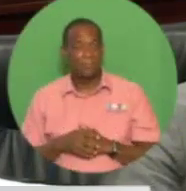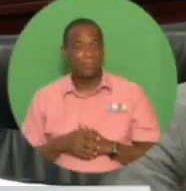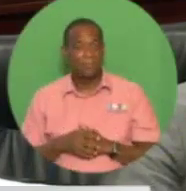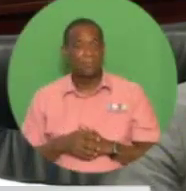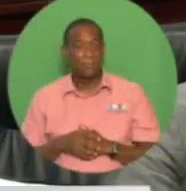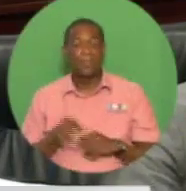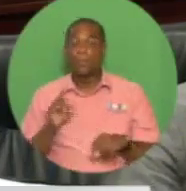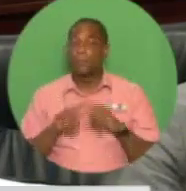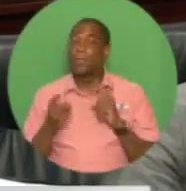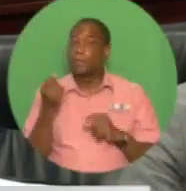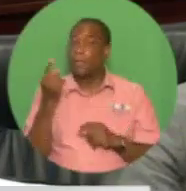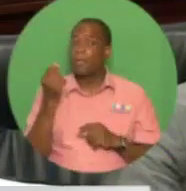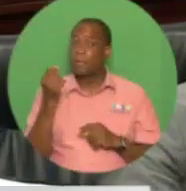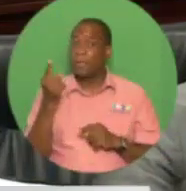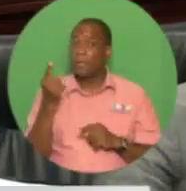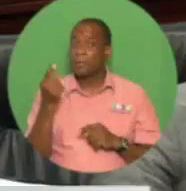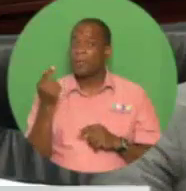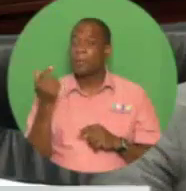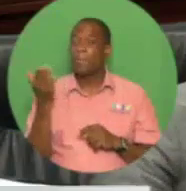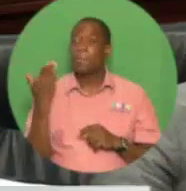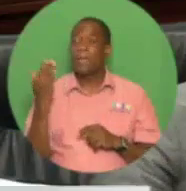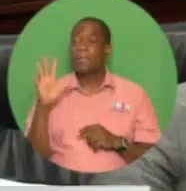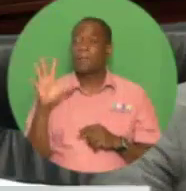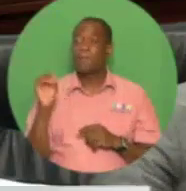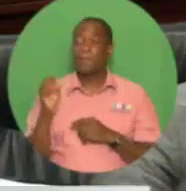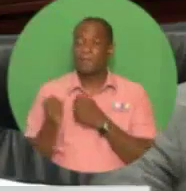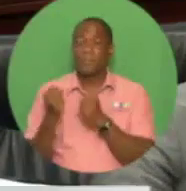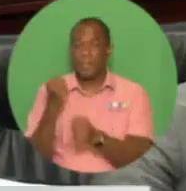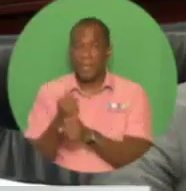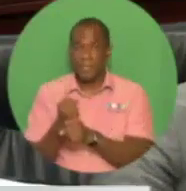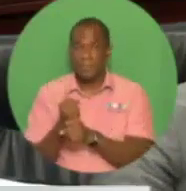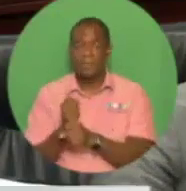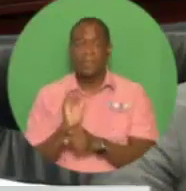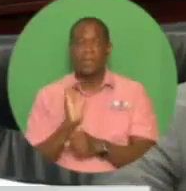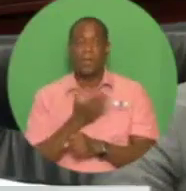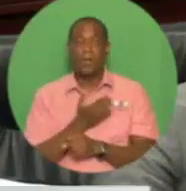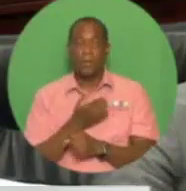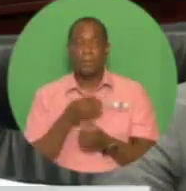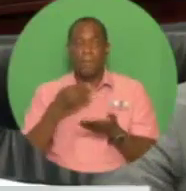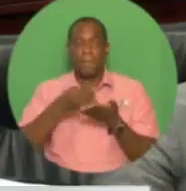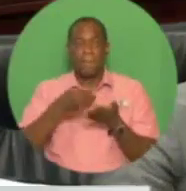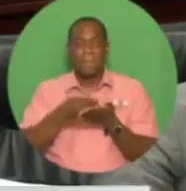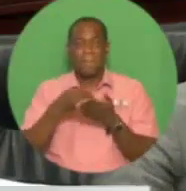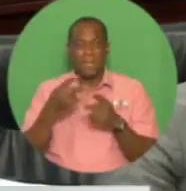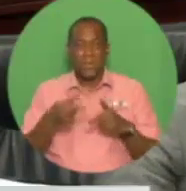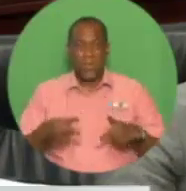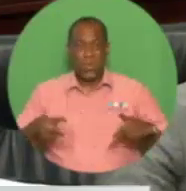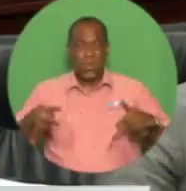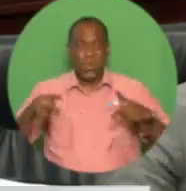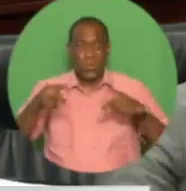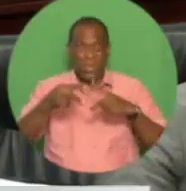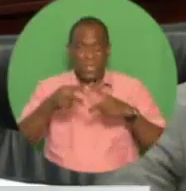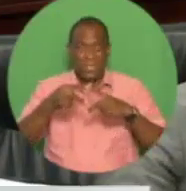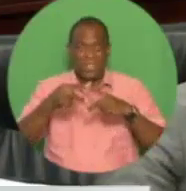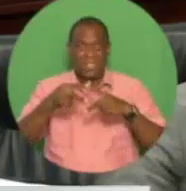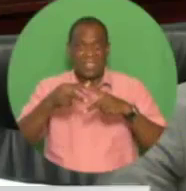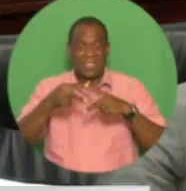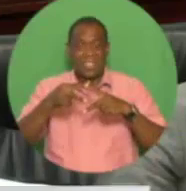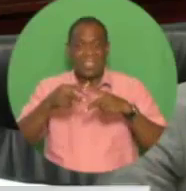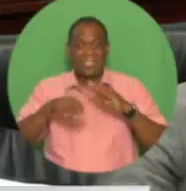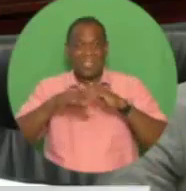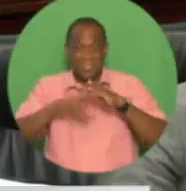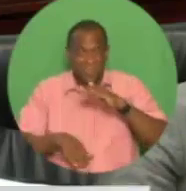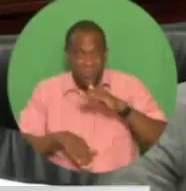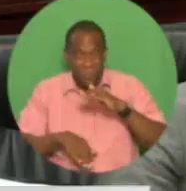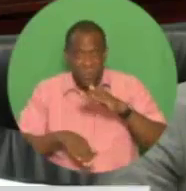.2 percent over the last 50 years, with a high of 24.5 percent in 1974. Our